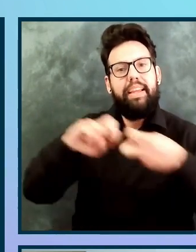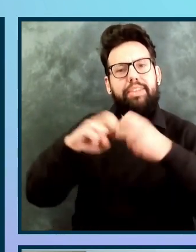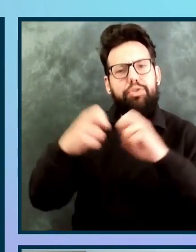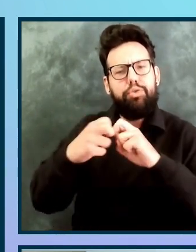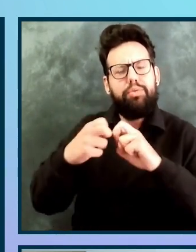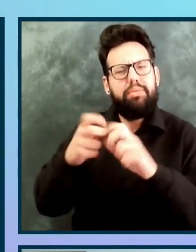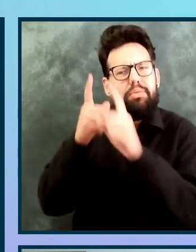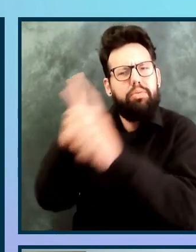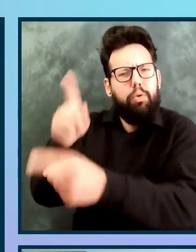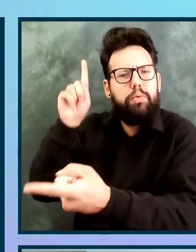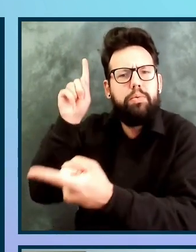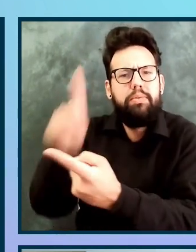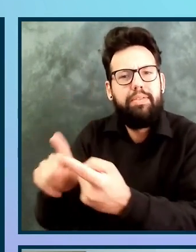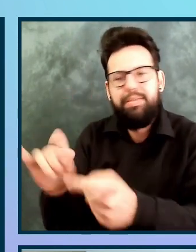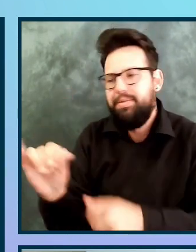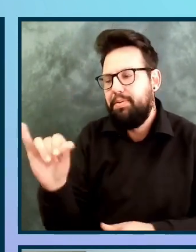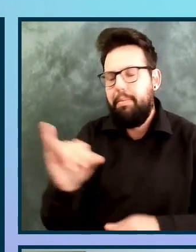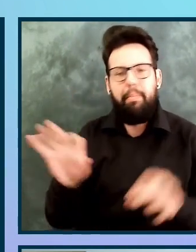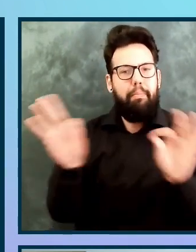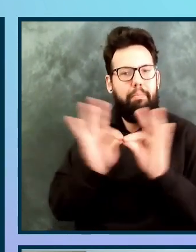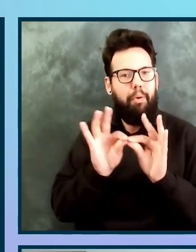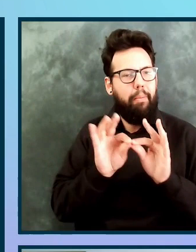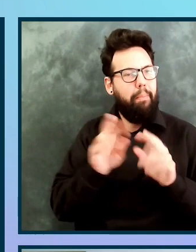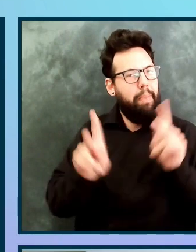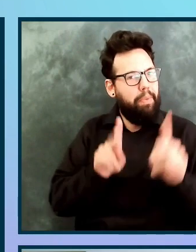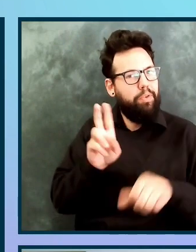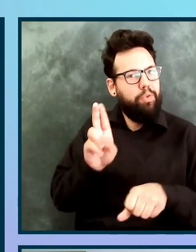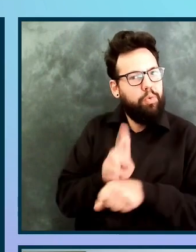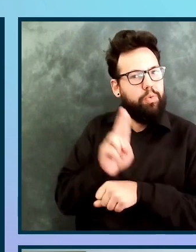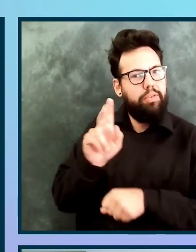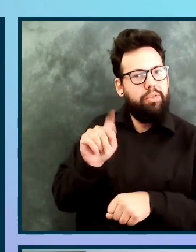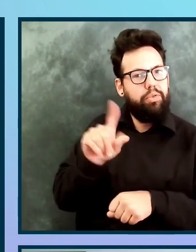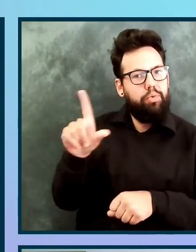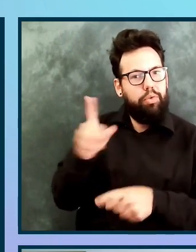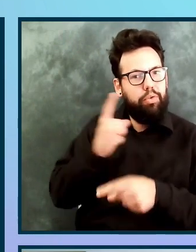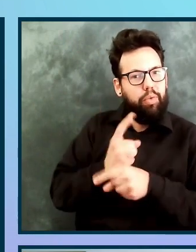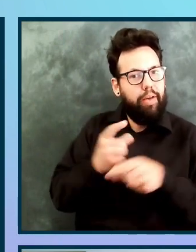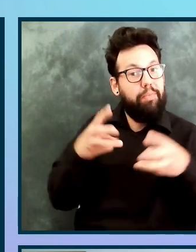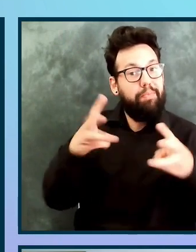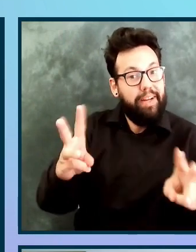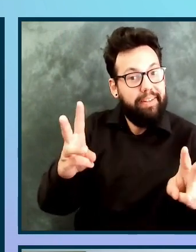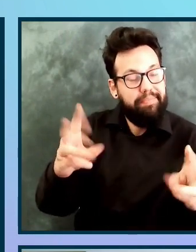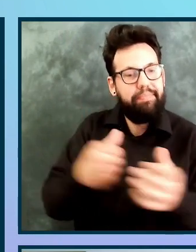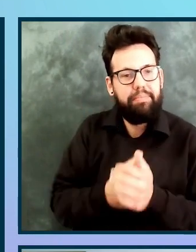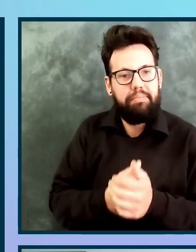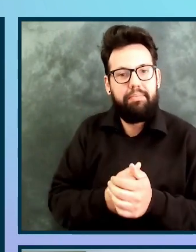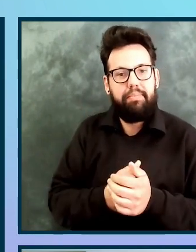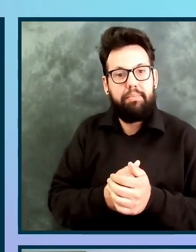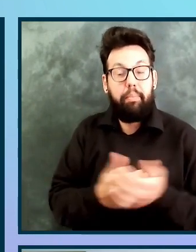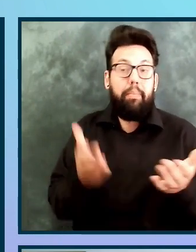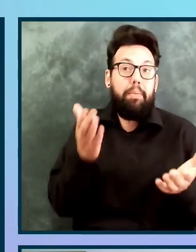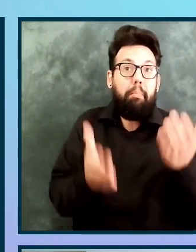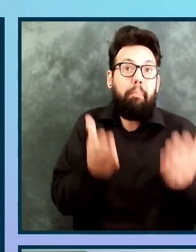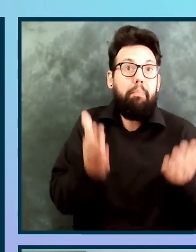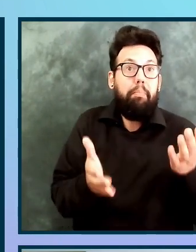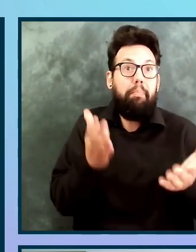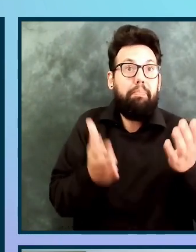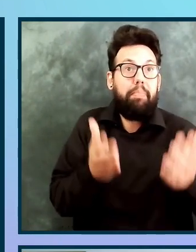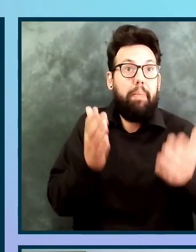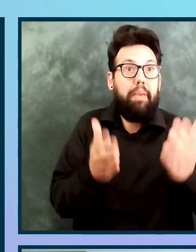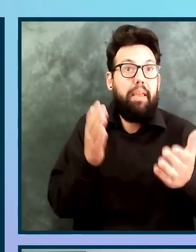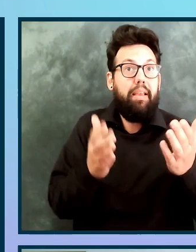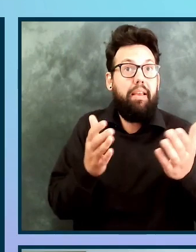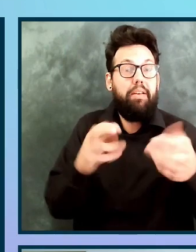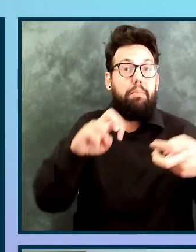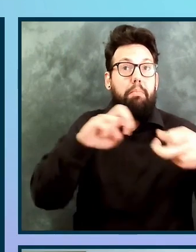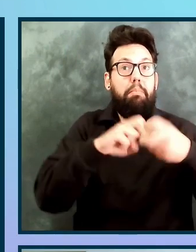making sure that people are using the tool effectively. It could be I don't see a decrease in issues because the tools aren't being used